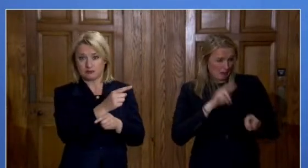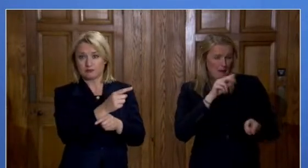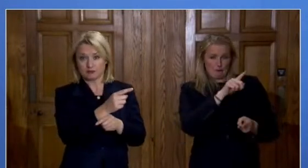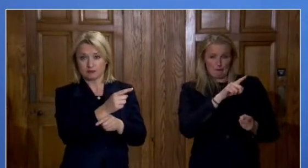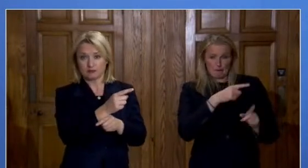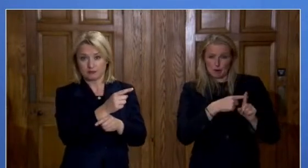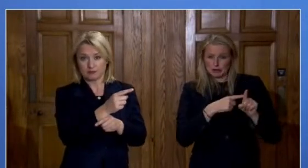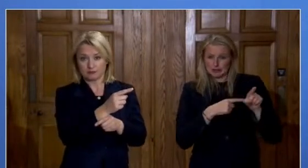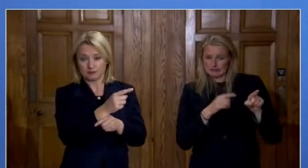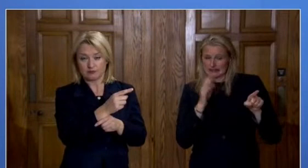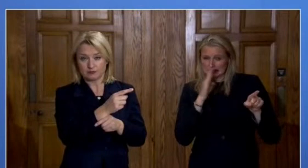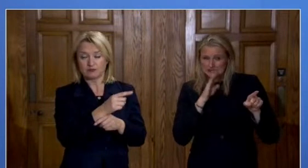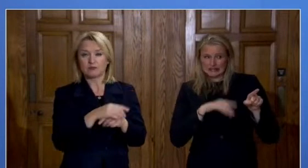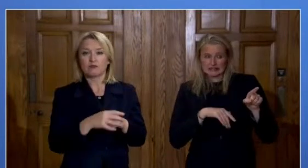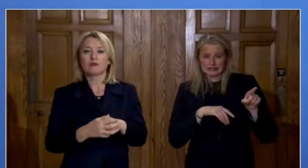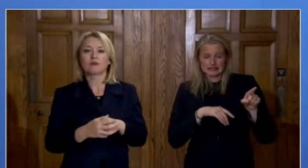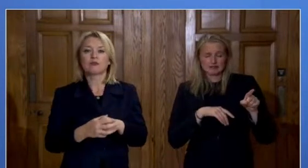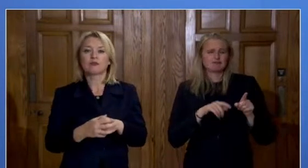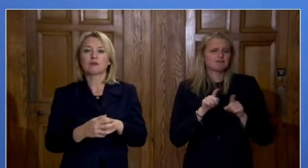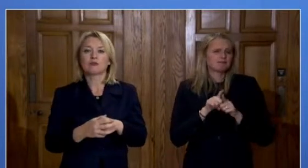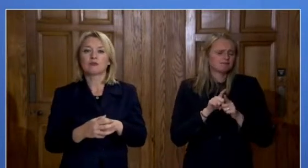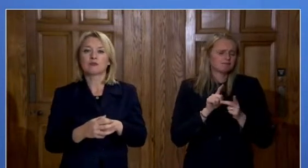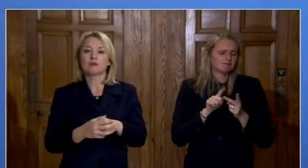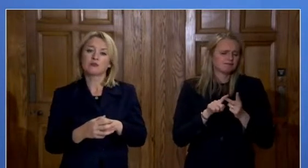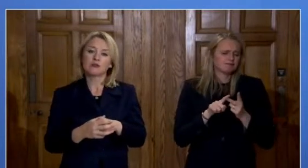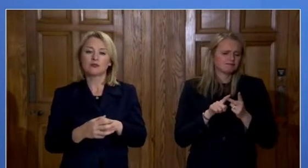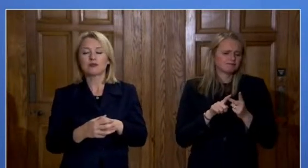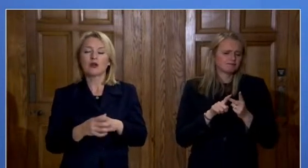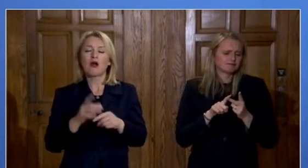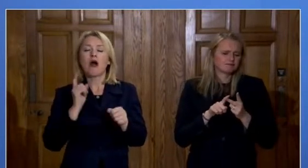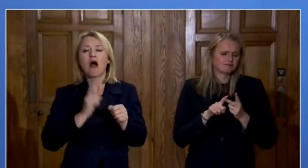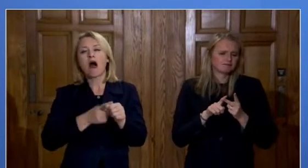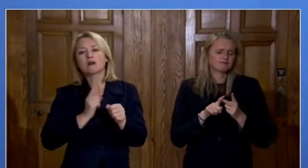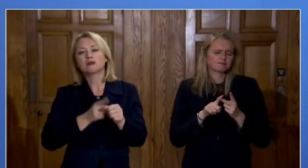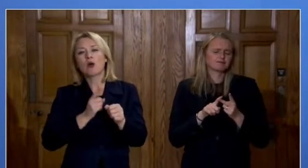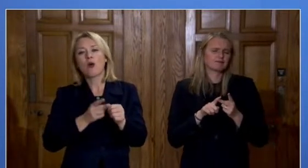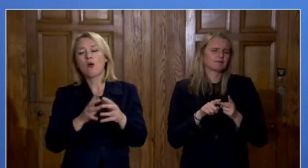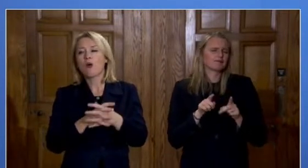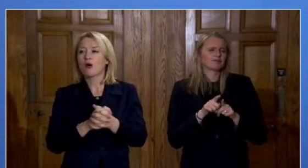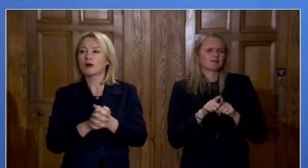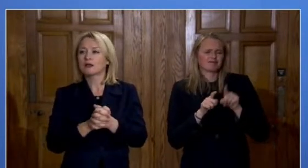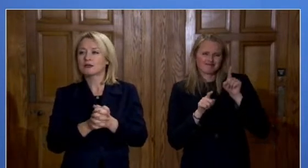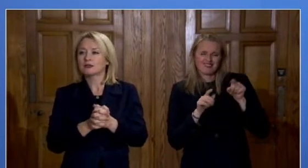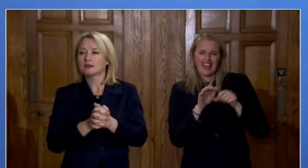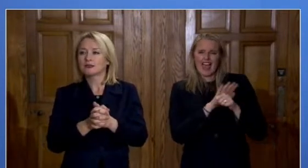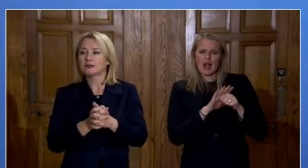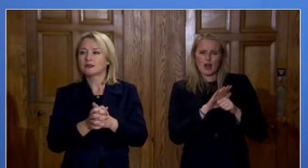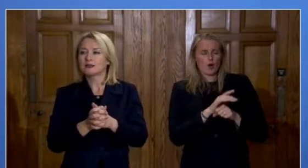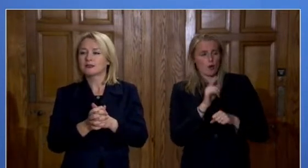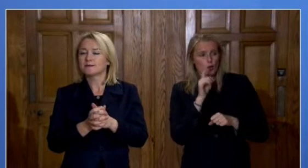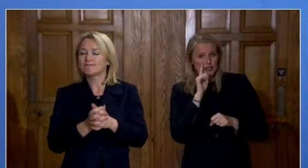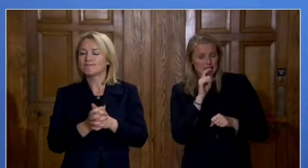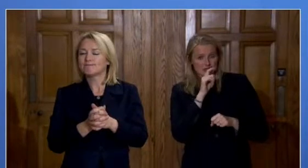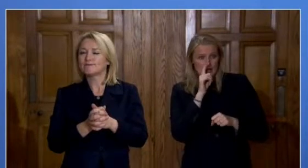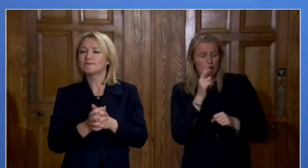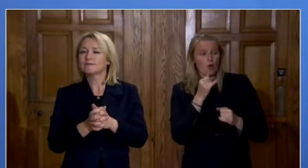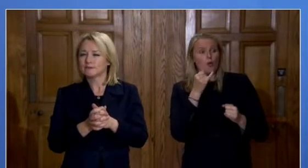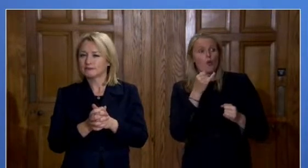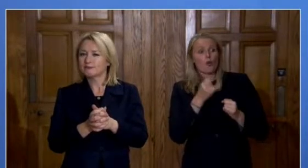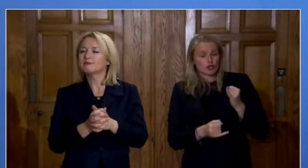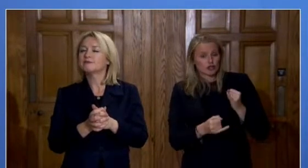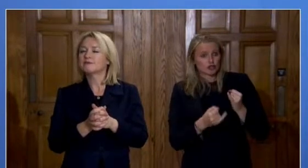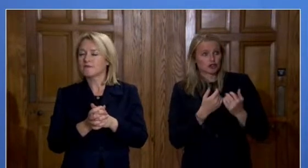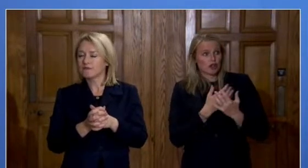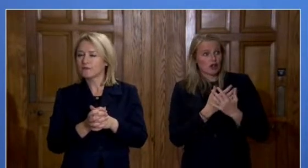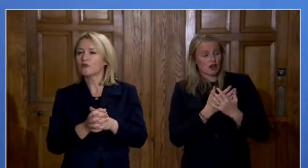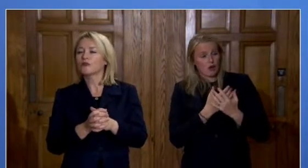also the lie i think you know it's also where we're seeing the largest number of cases in those